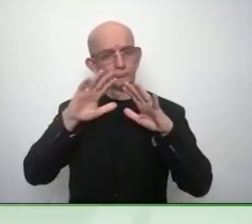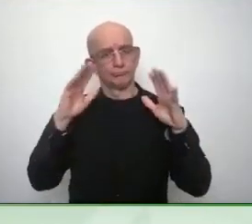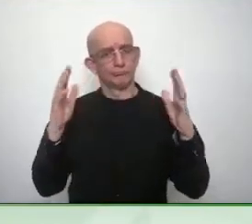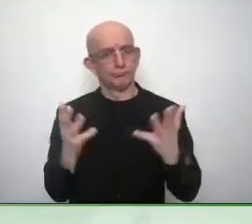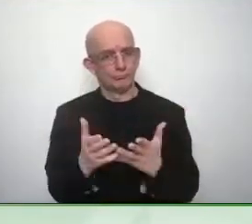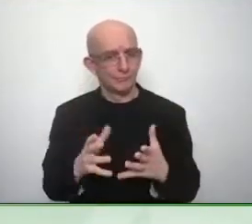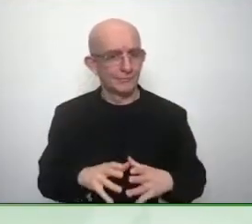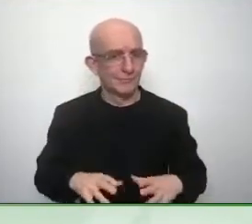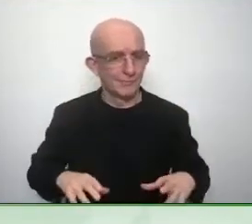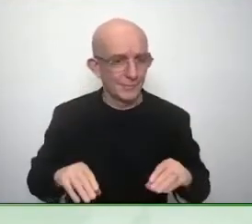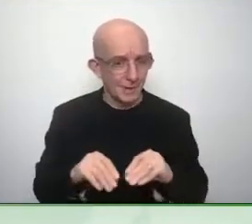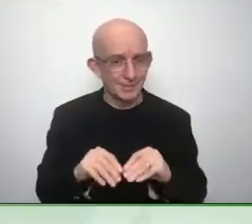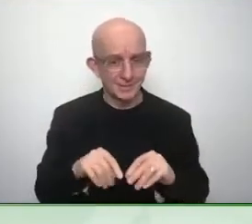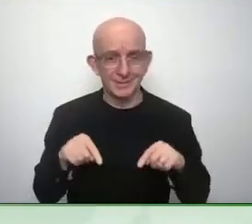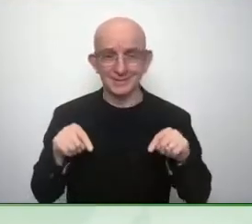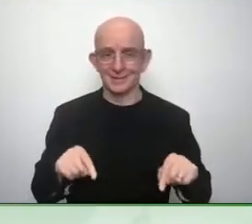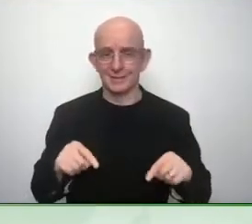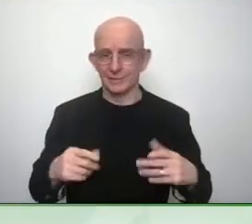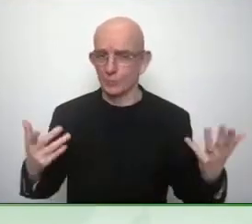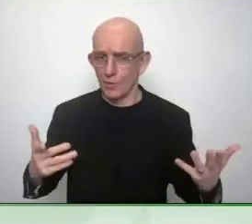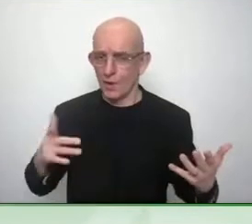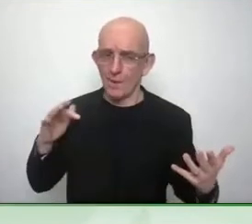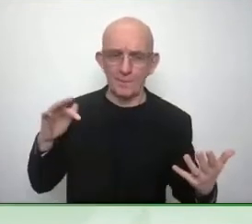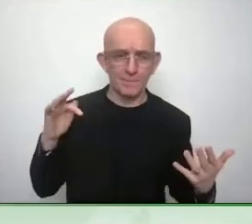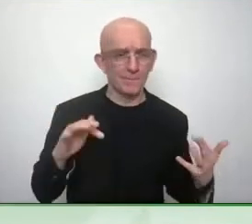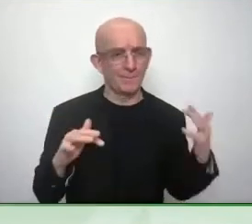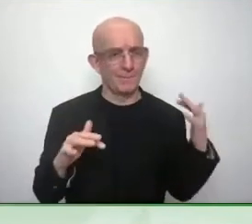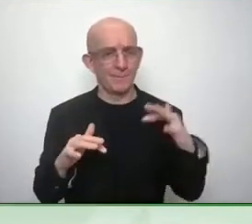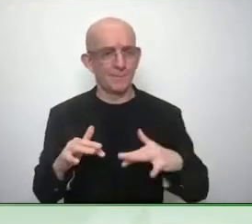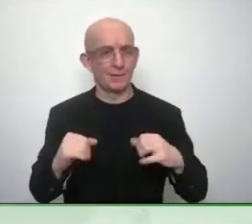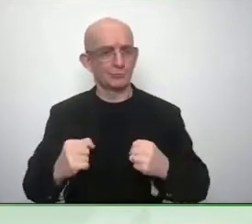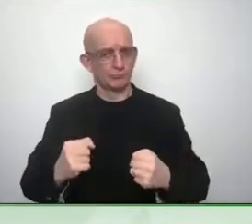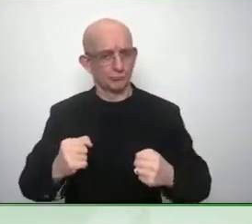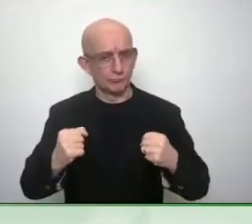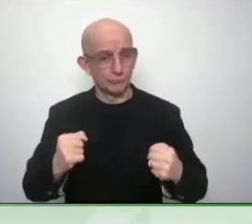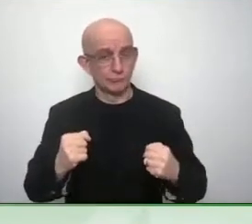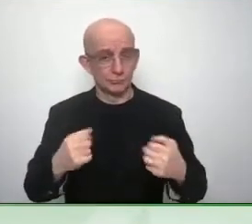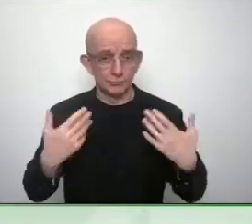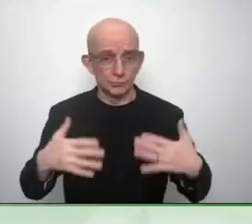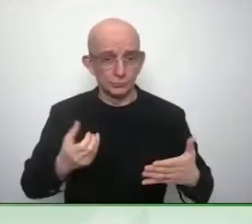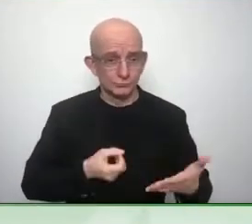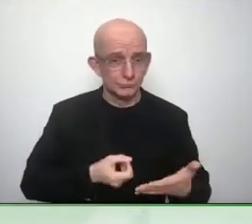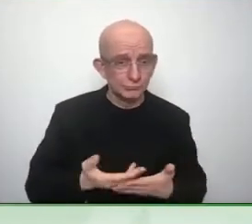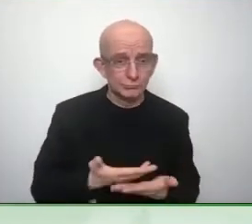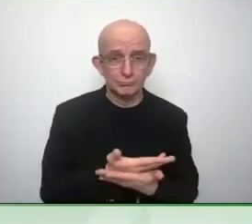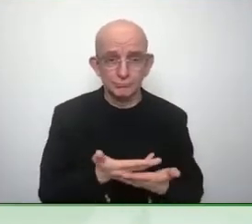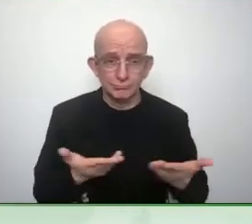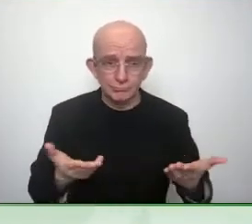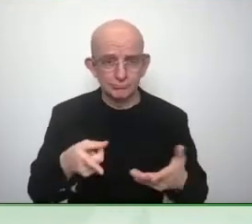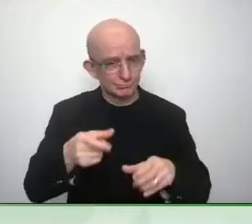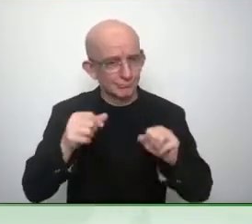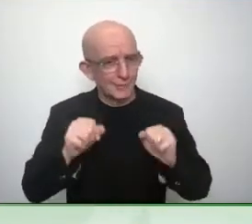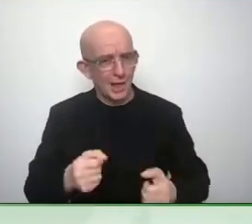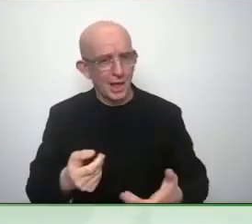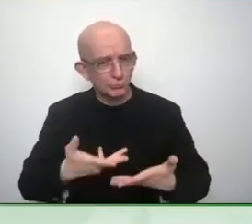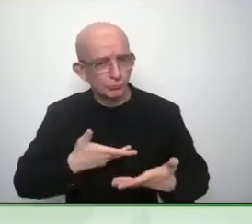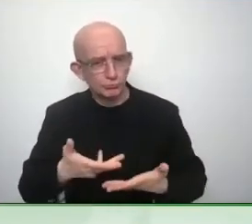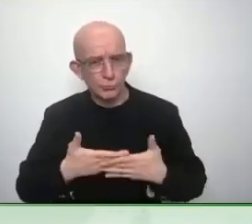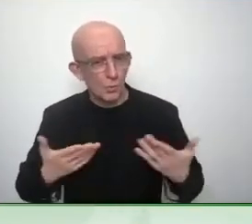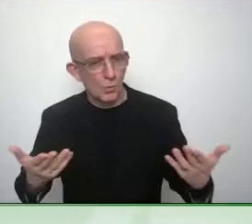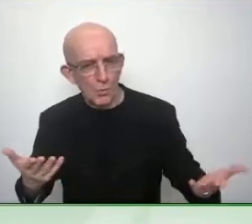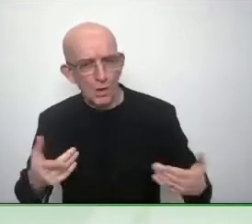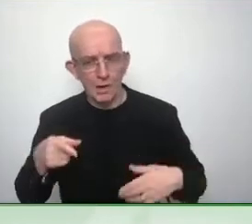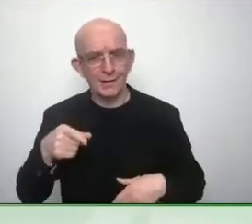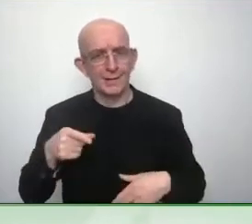and thank you so much and I'm so excited and and thank you Caroline for being one of our board members and also